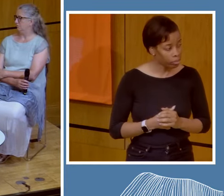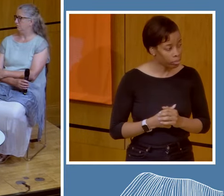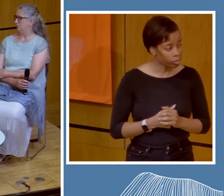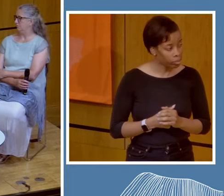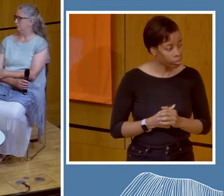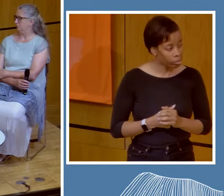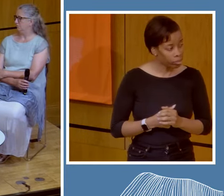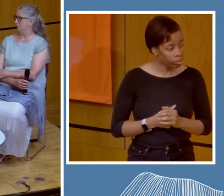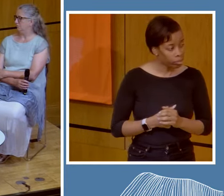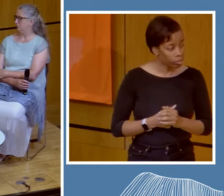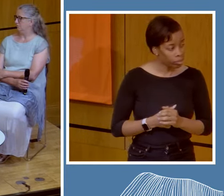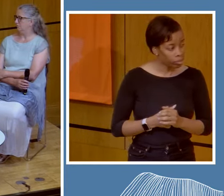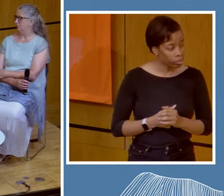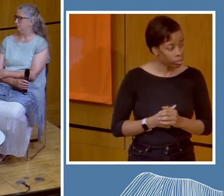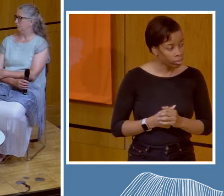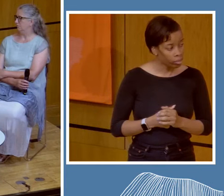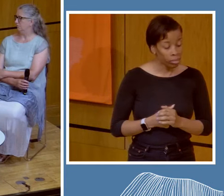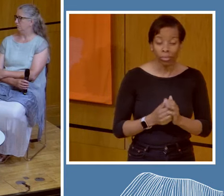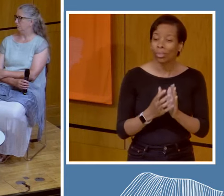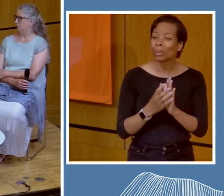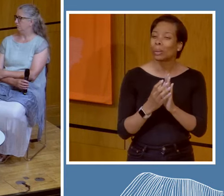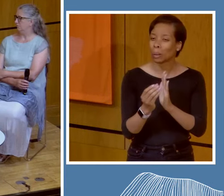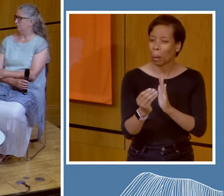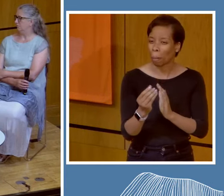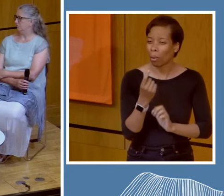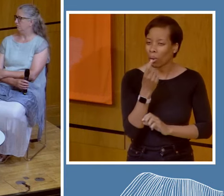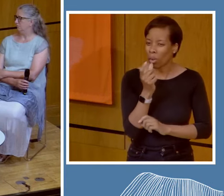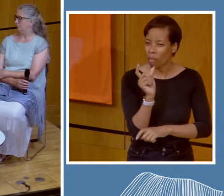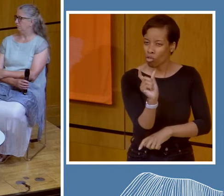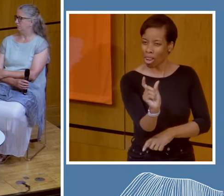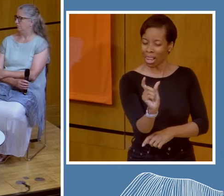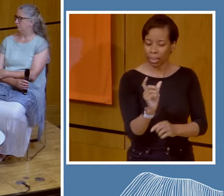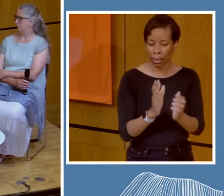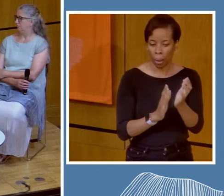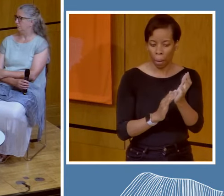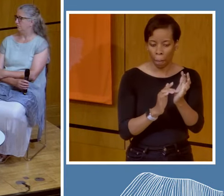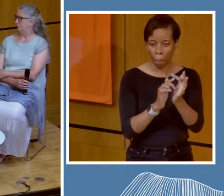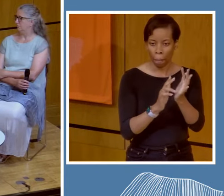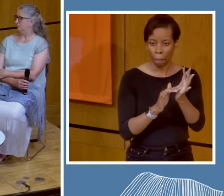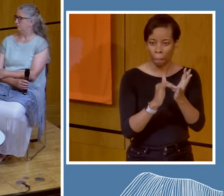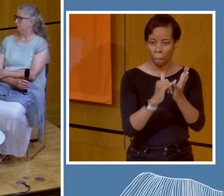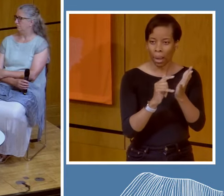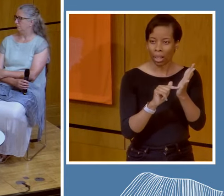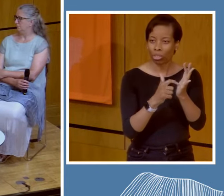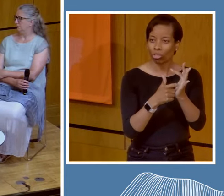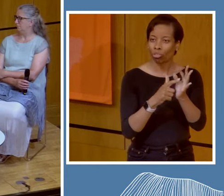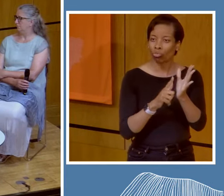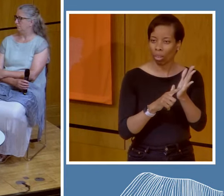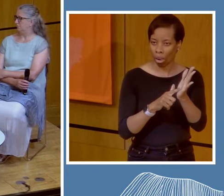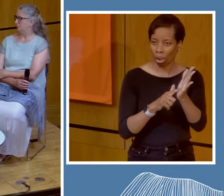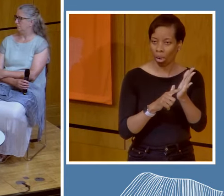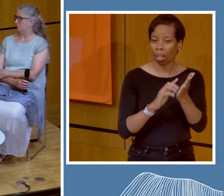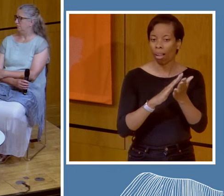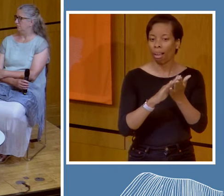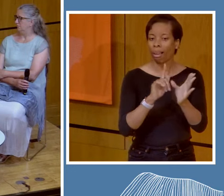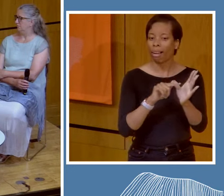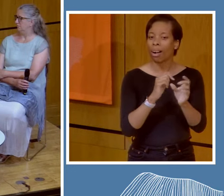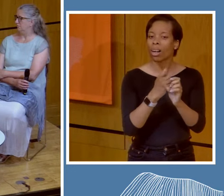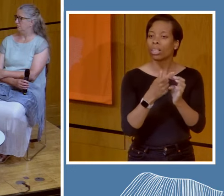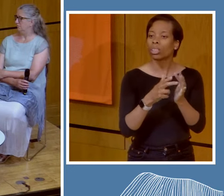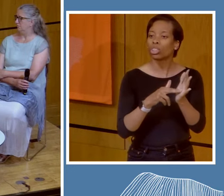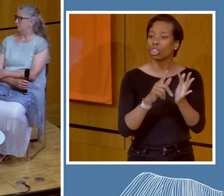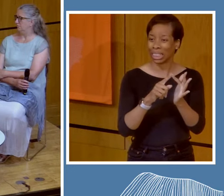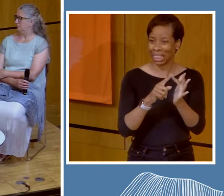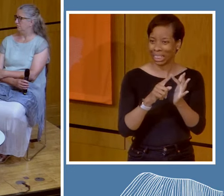like menstrual hygiene or how people manage their periods in places